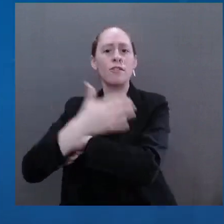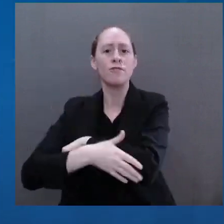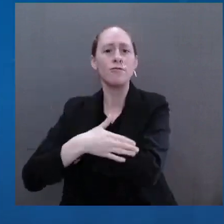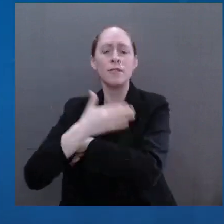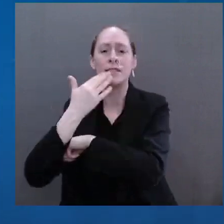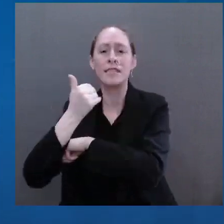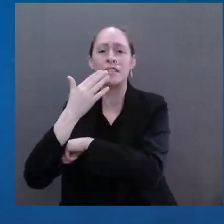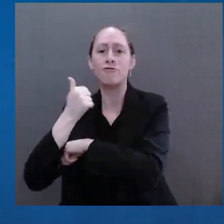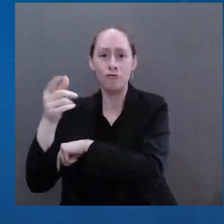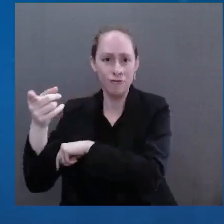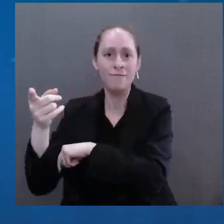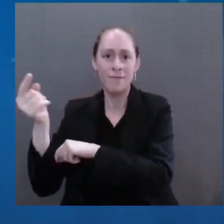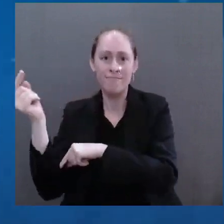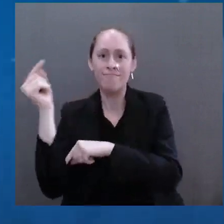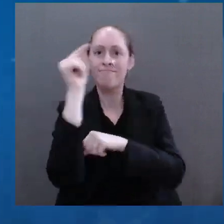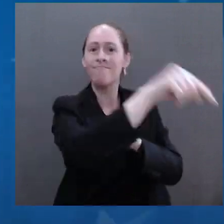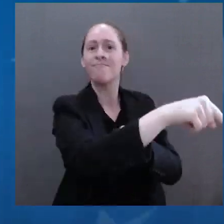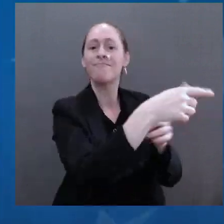She became